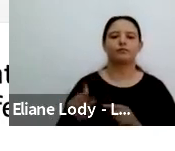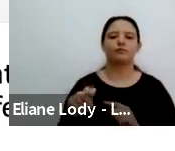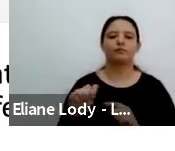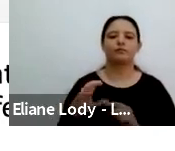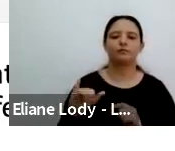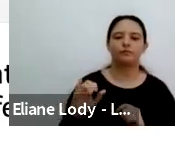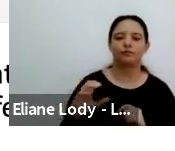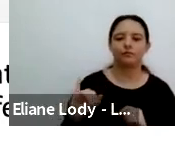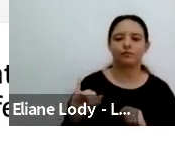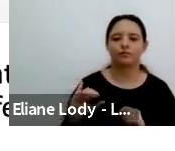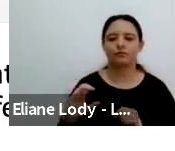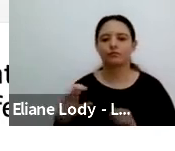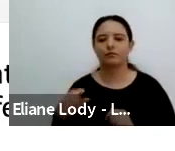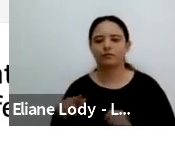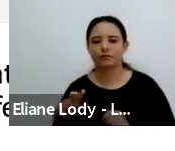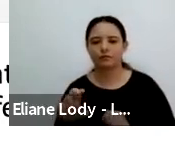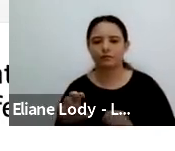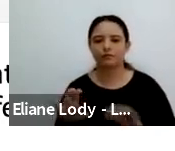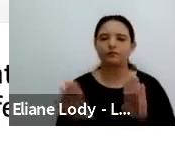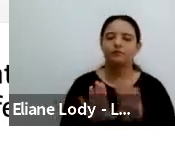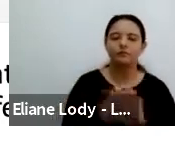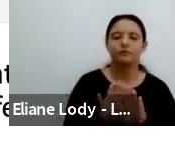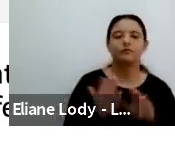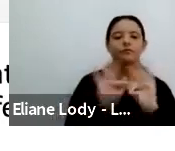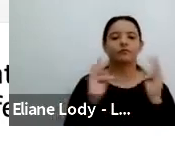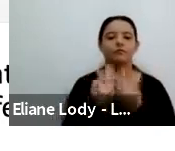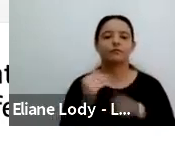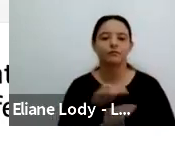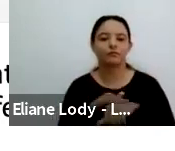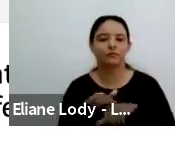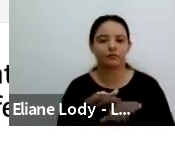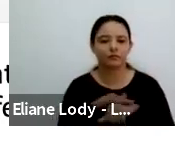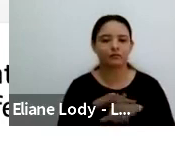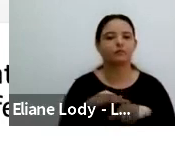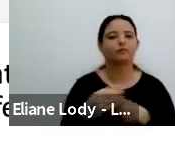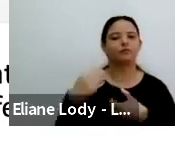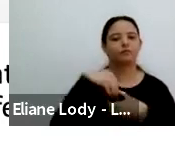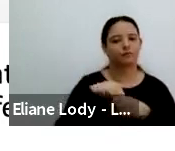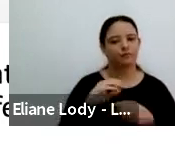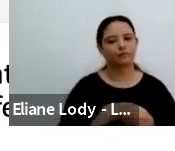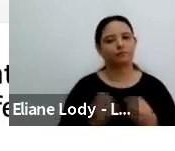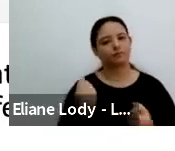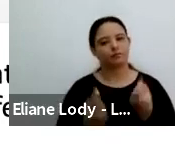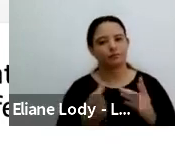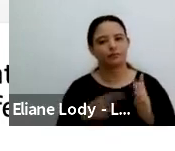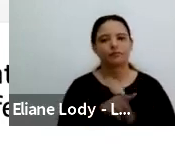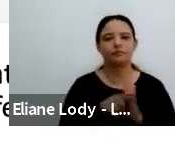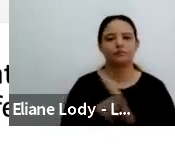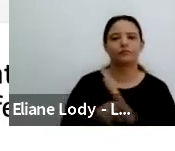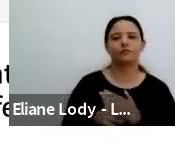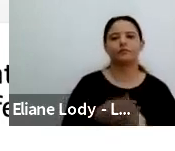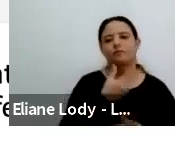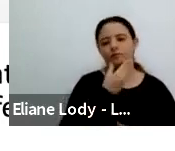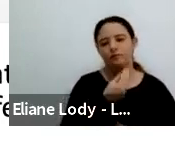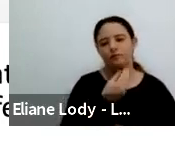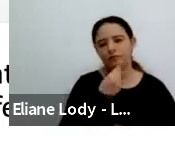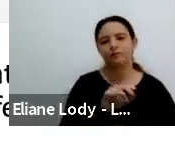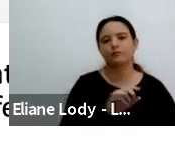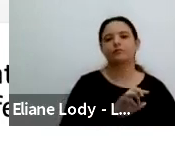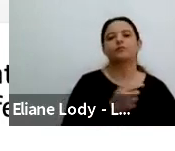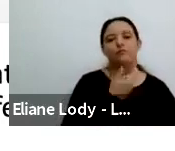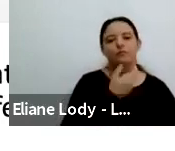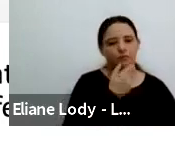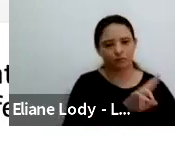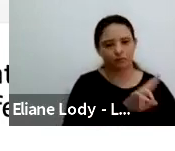that Oakes, Taylor, Rudolph and Smith wrote very fascinatingly about in connection to their other research on physics, condensed